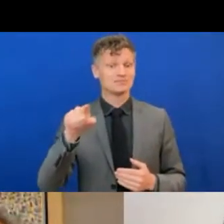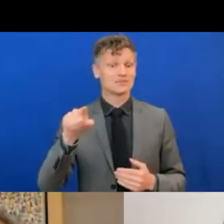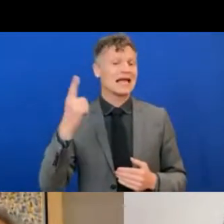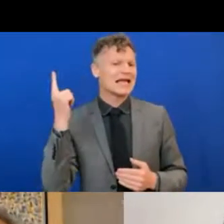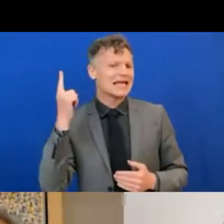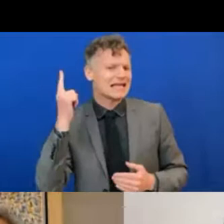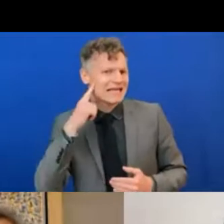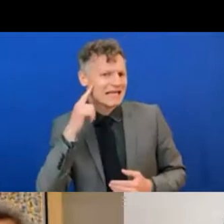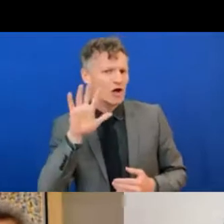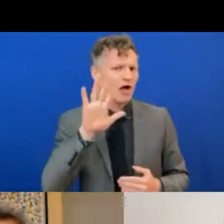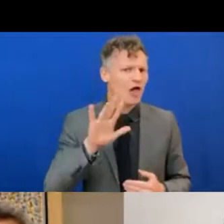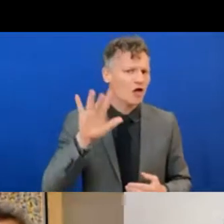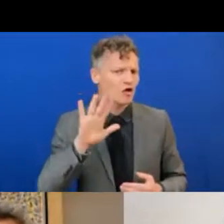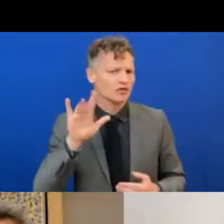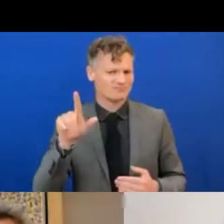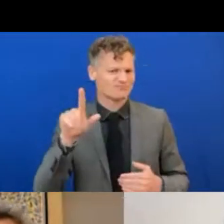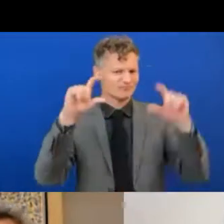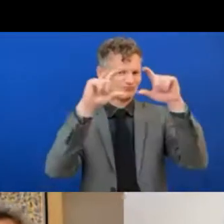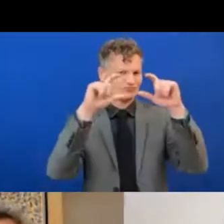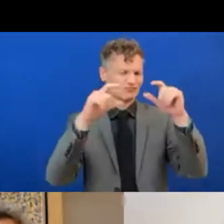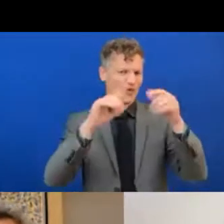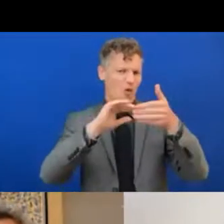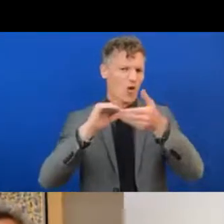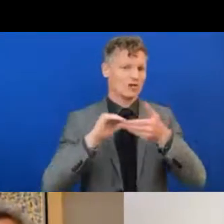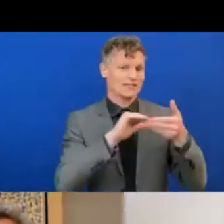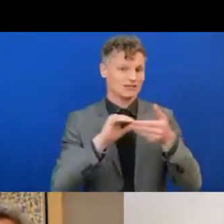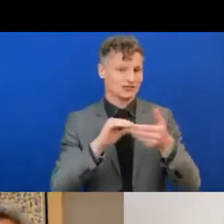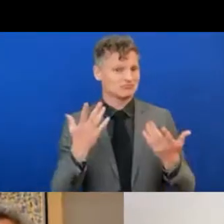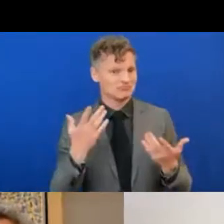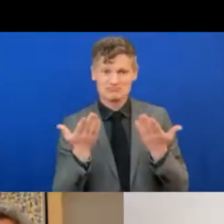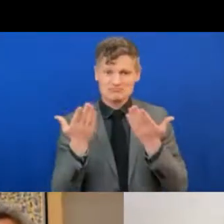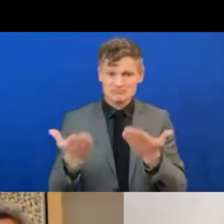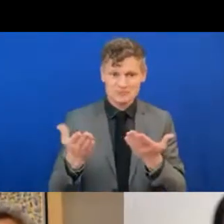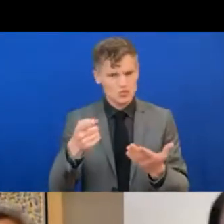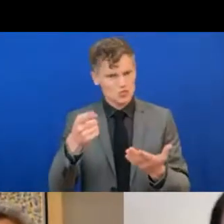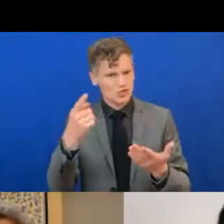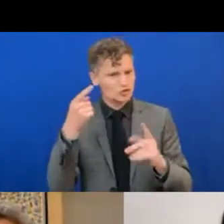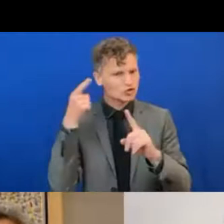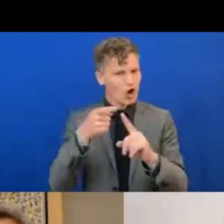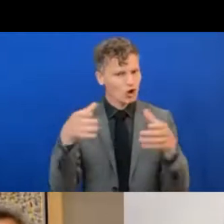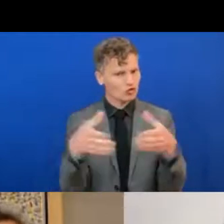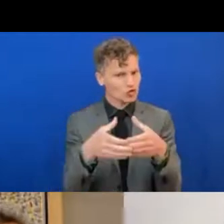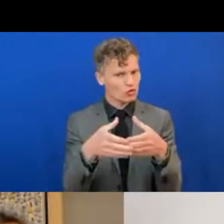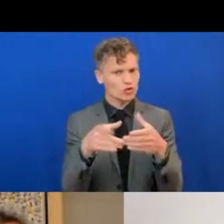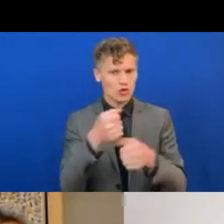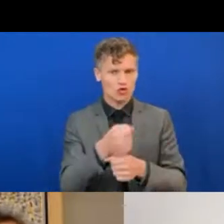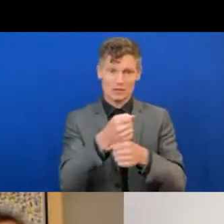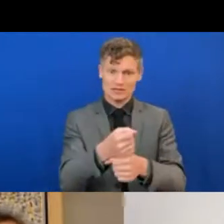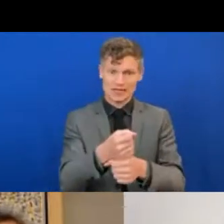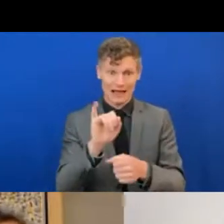for the target group that you represent for the ICTs and the internet? Thank you, David, and I'm sorry.